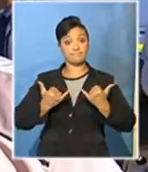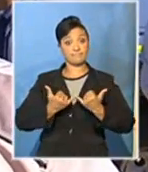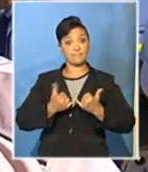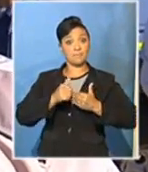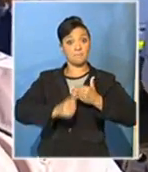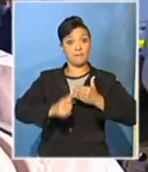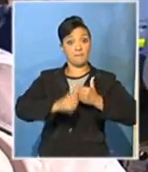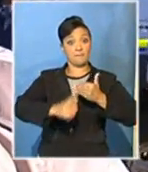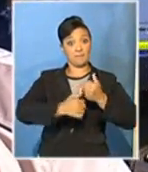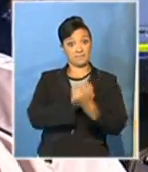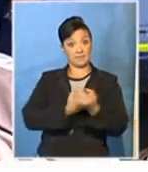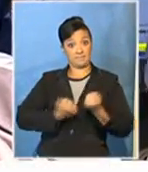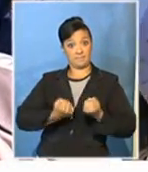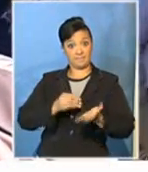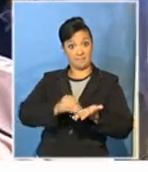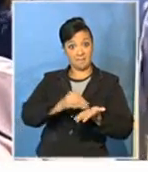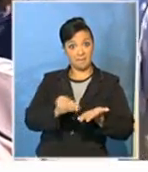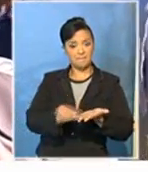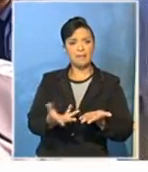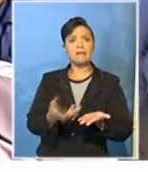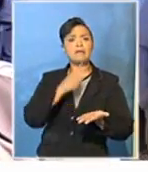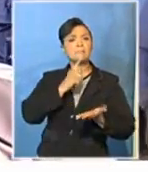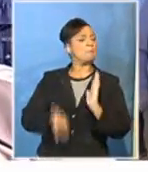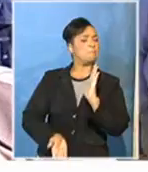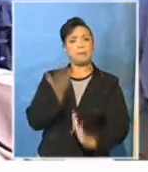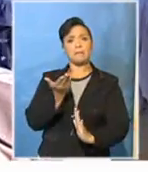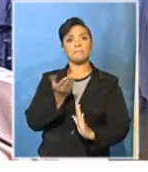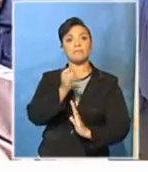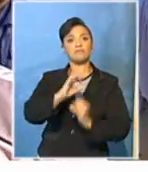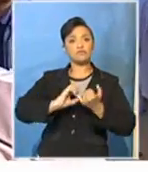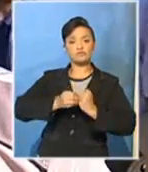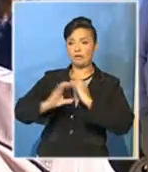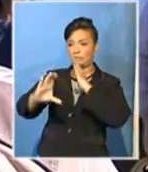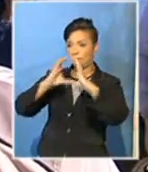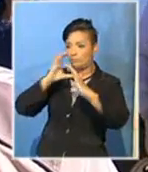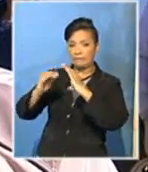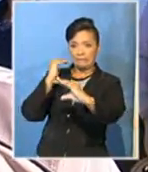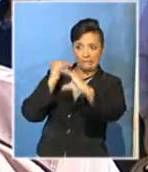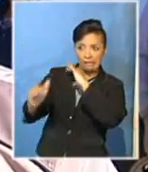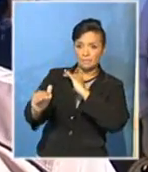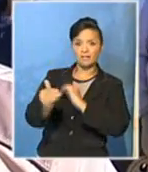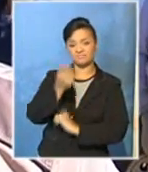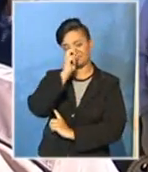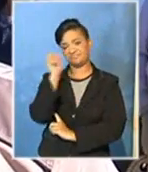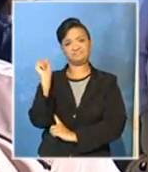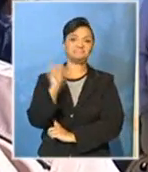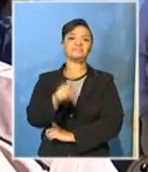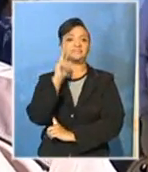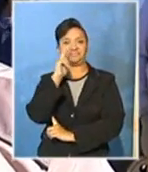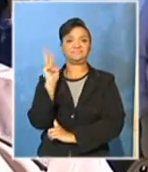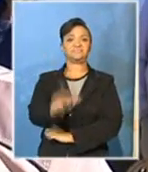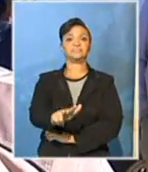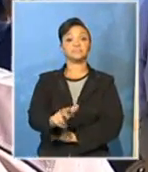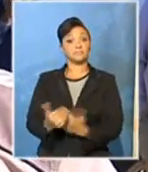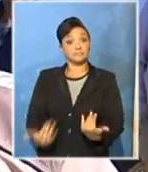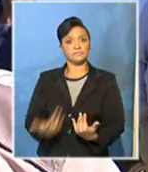out of us. They're ripping us off. And when we try to communicate with them, when we email them, you know, they just ignore our communications. Now we